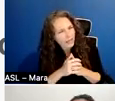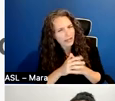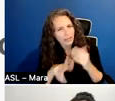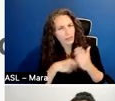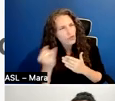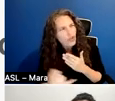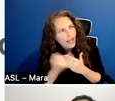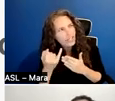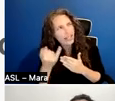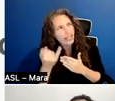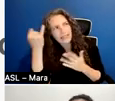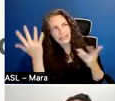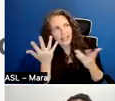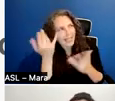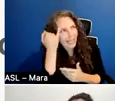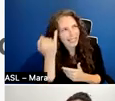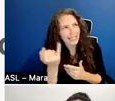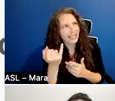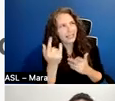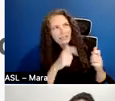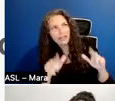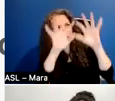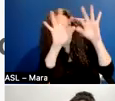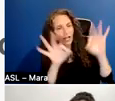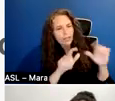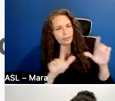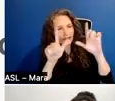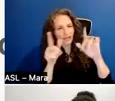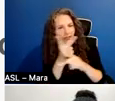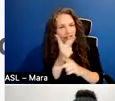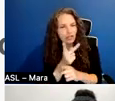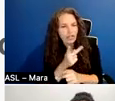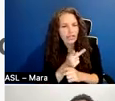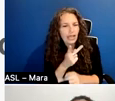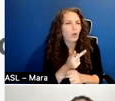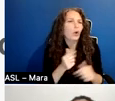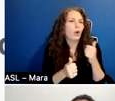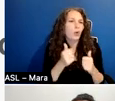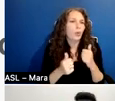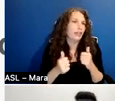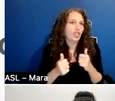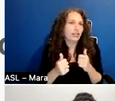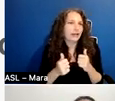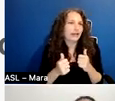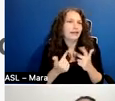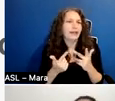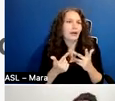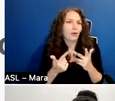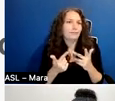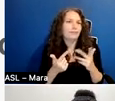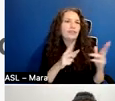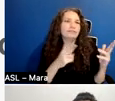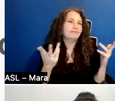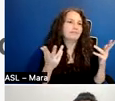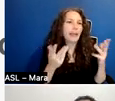begin to frame the project, deciding which formal elements and methodology you will use for your film. Simultaneously, you're also doing